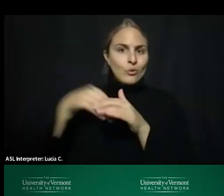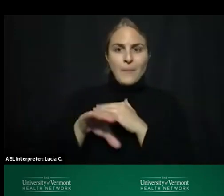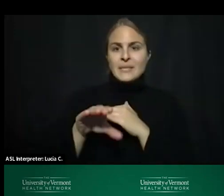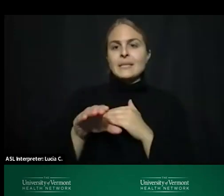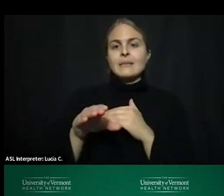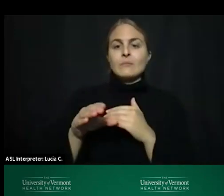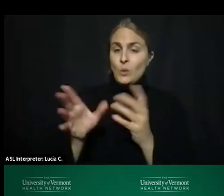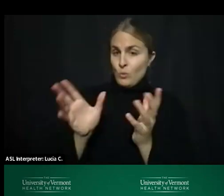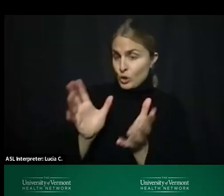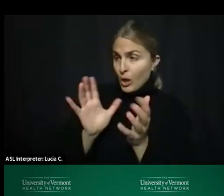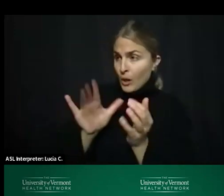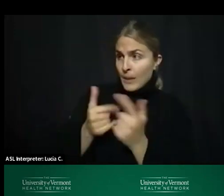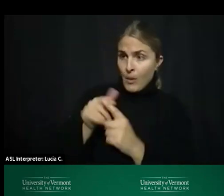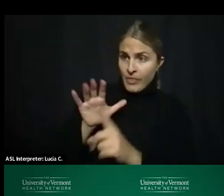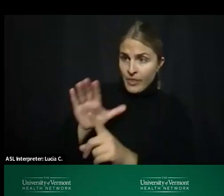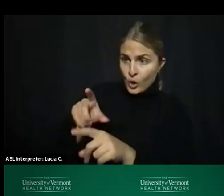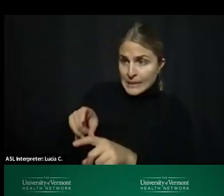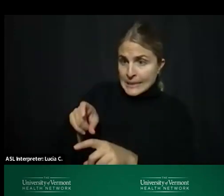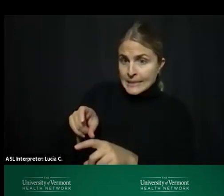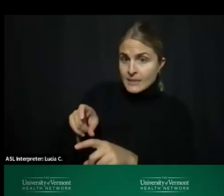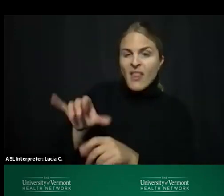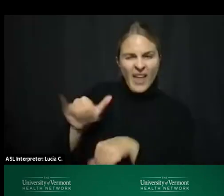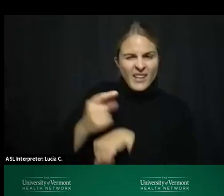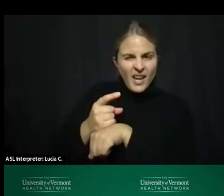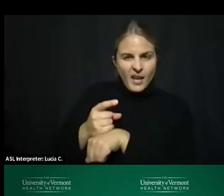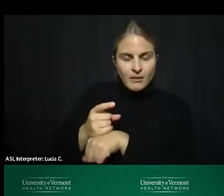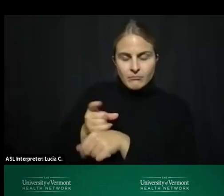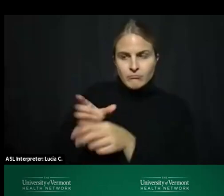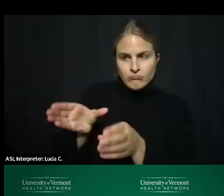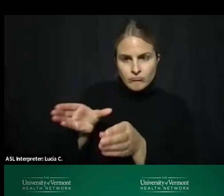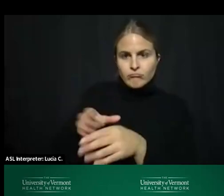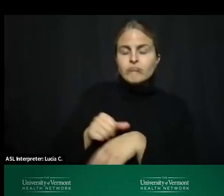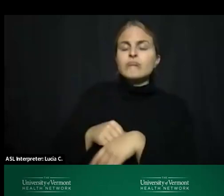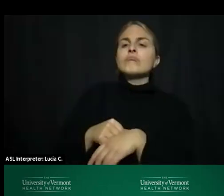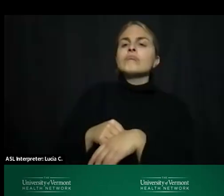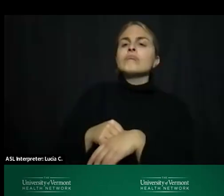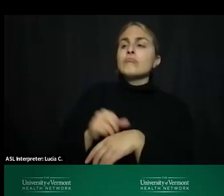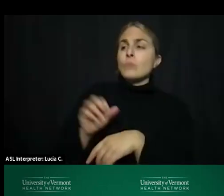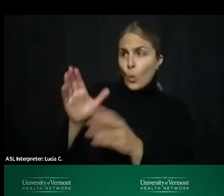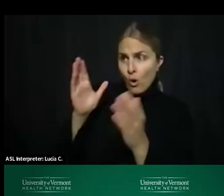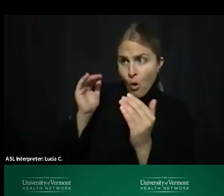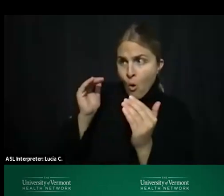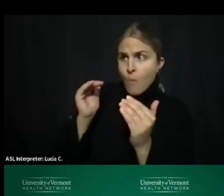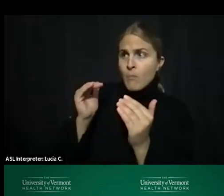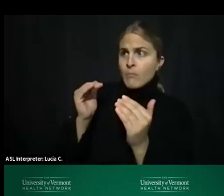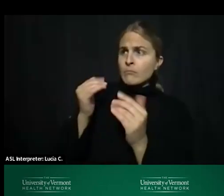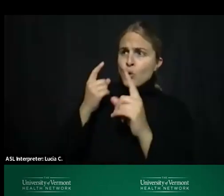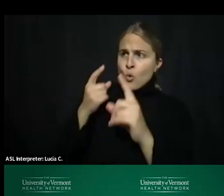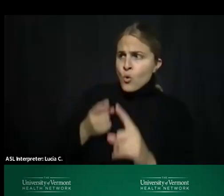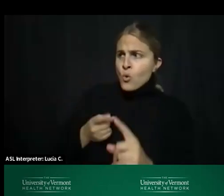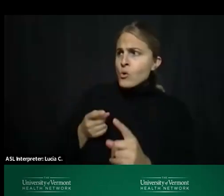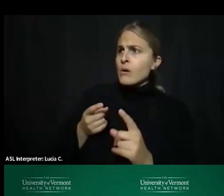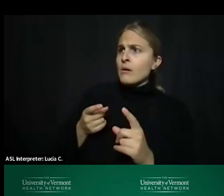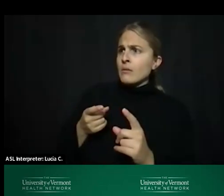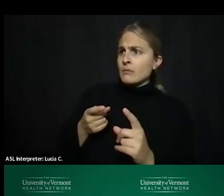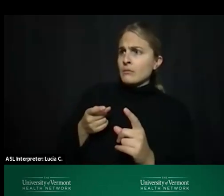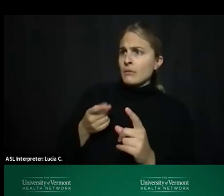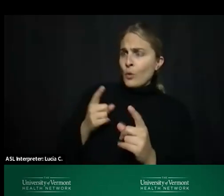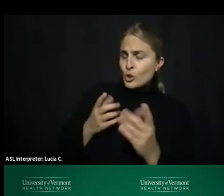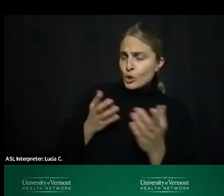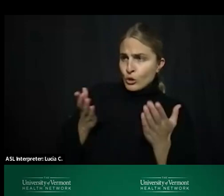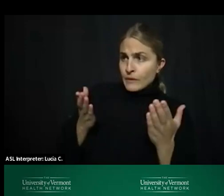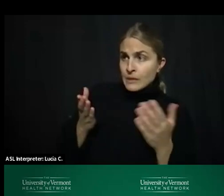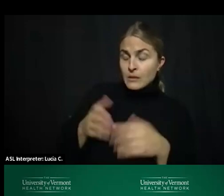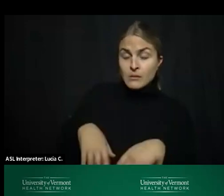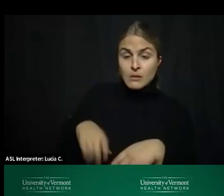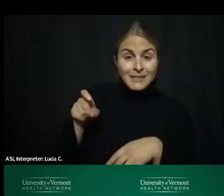to them about their needs that day and their hopes for services through mental health urgent care and if housing